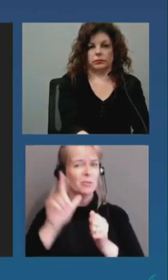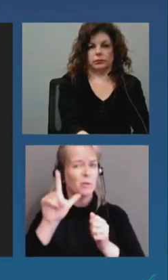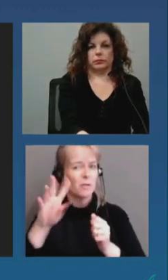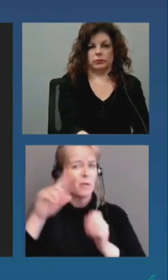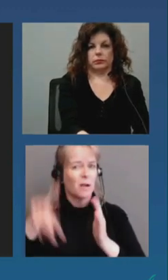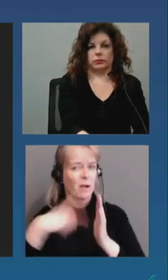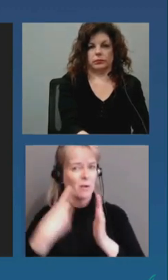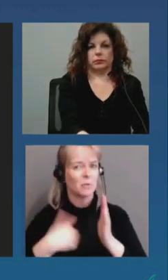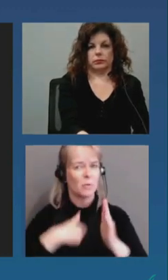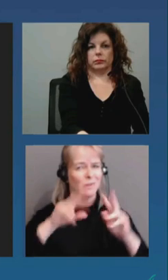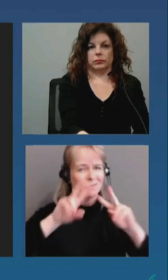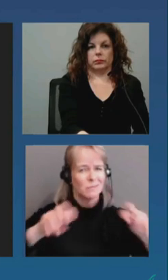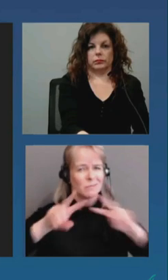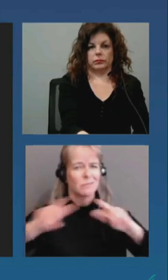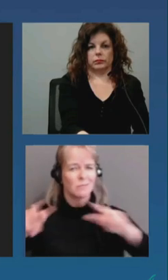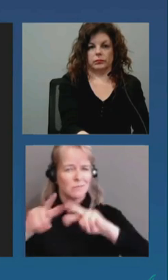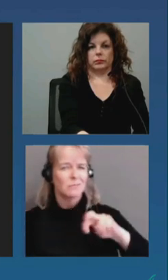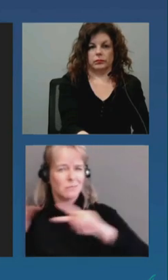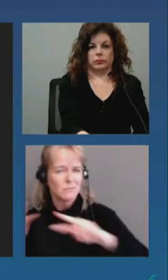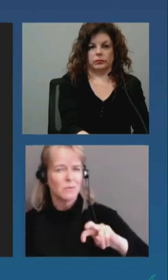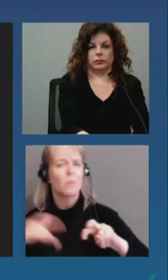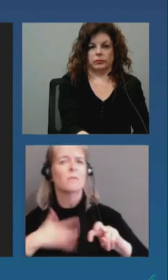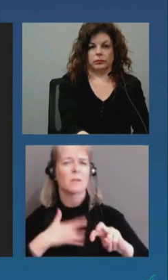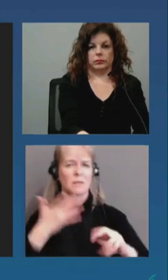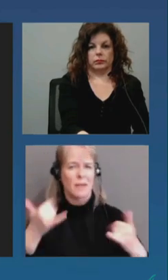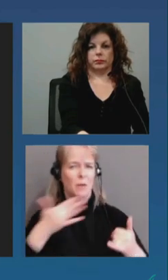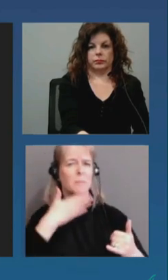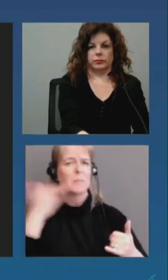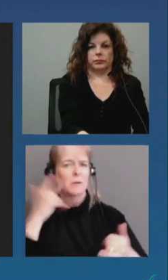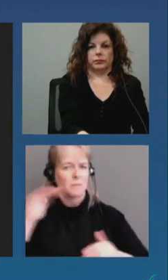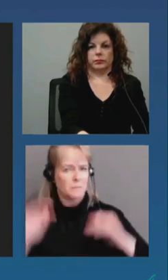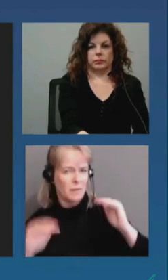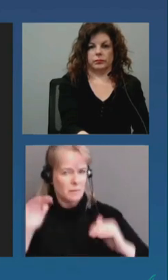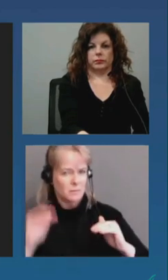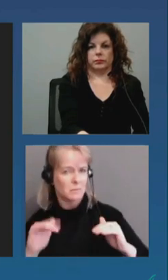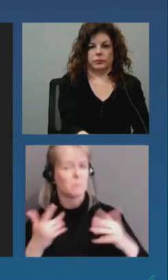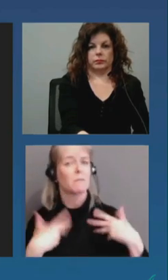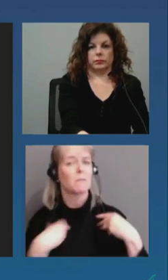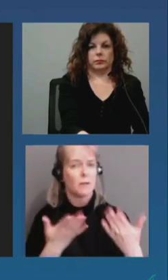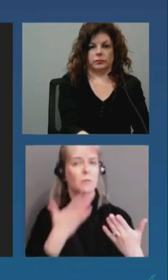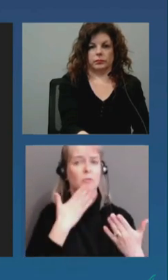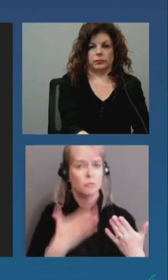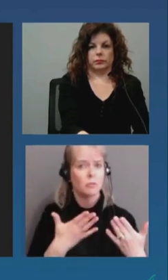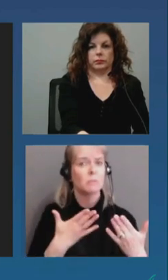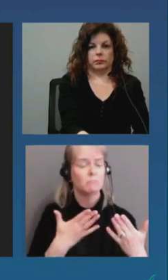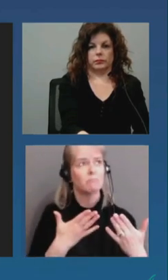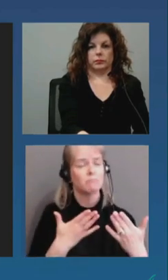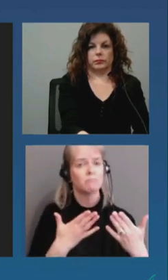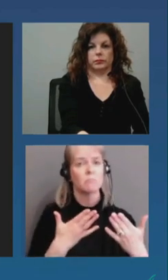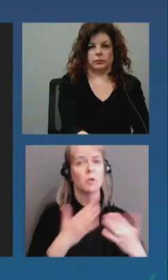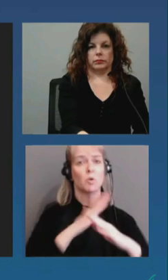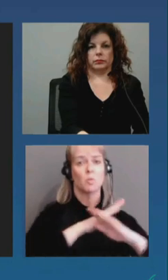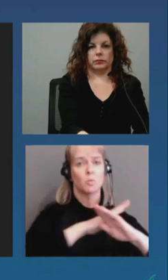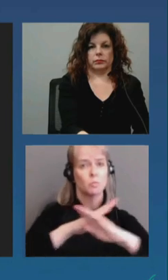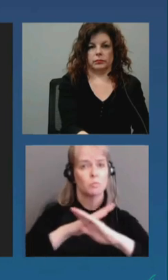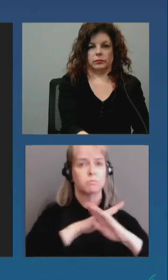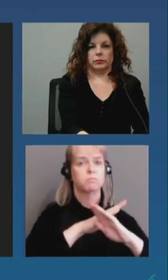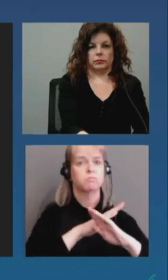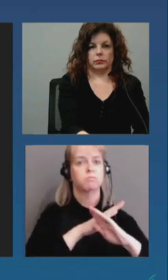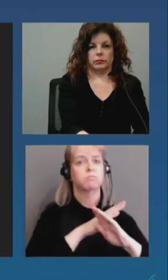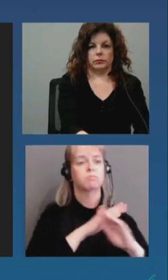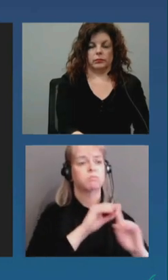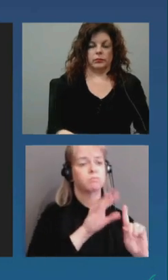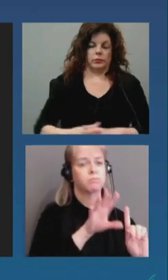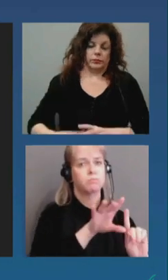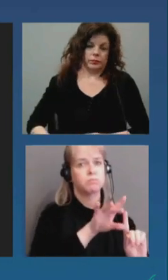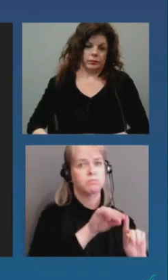right balance between uh providing a net value of health outcomes as well as allowing for um